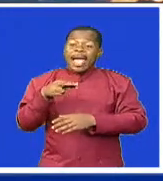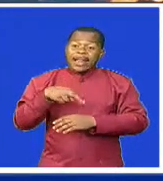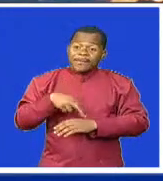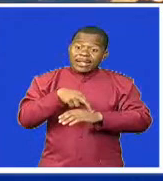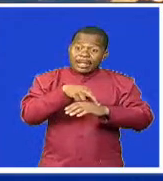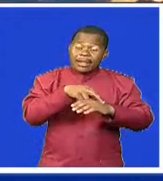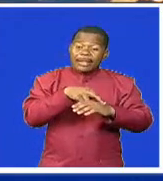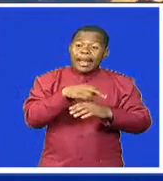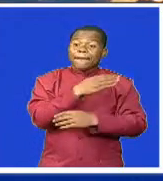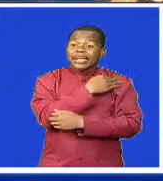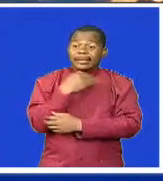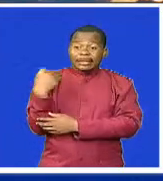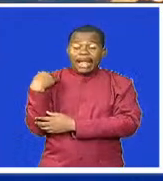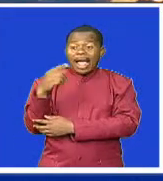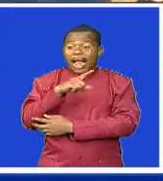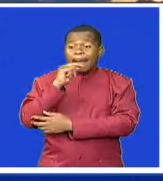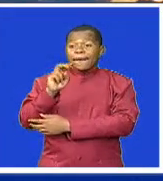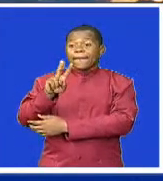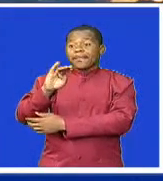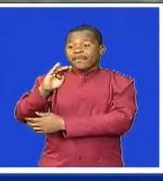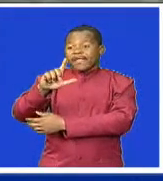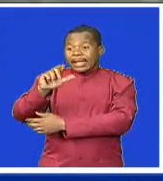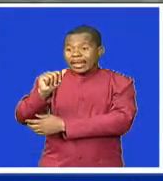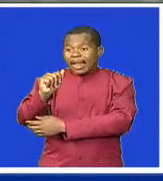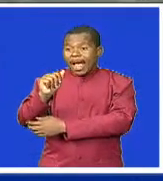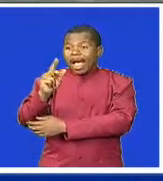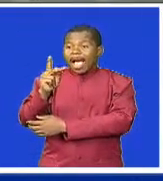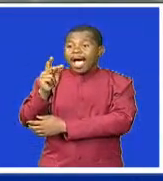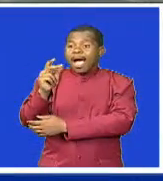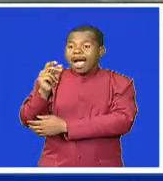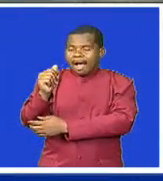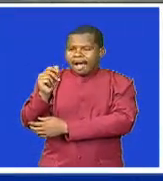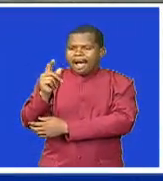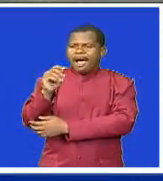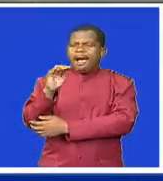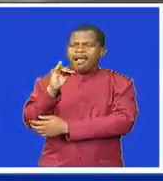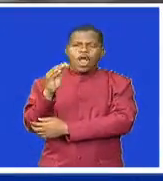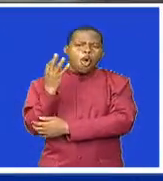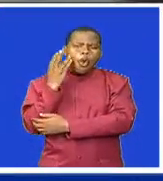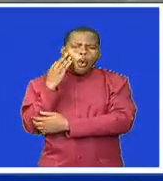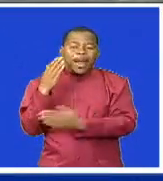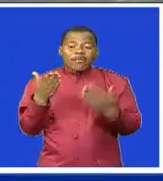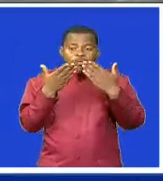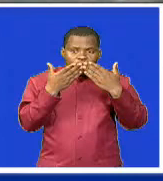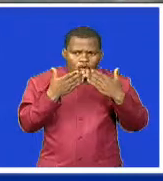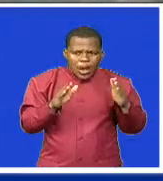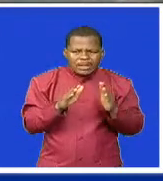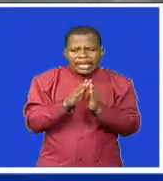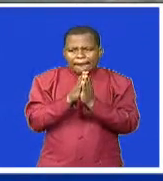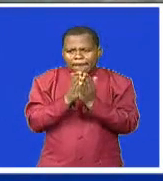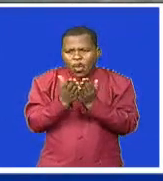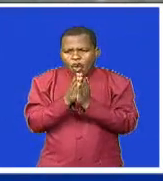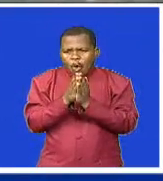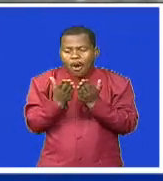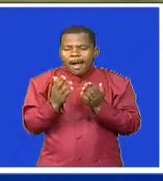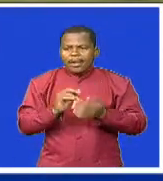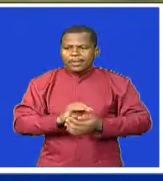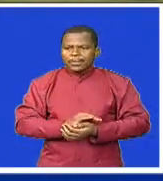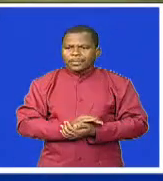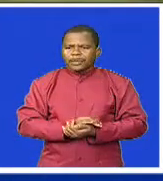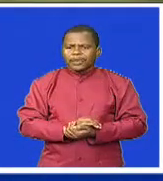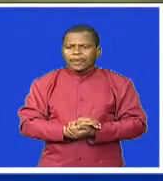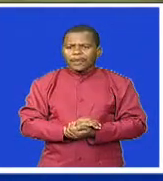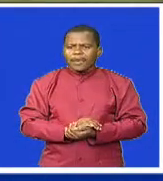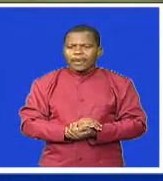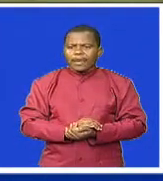Integrated Landscape Management Plan. The Ministry of Tourism and Environmental Affairs has launched the Maloloja